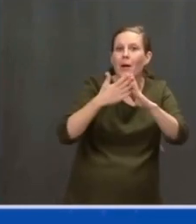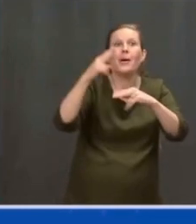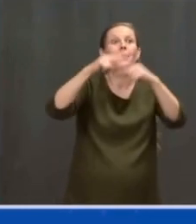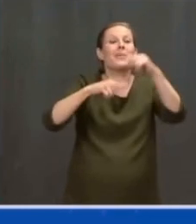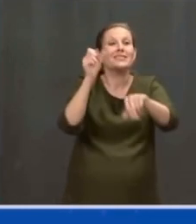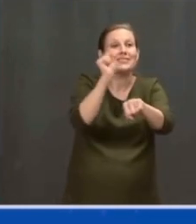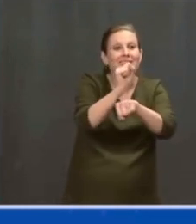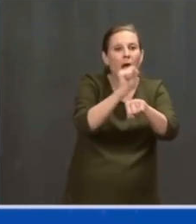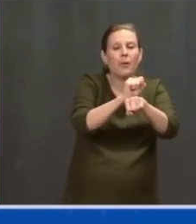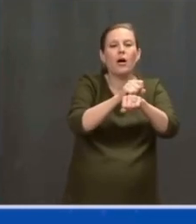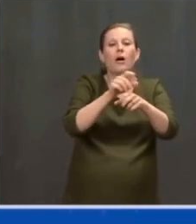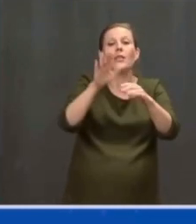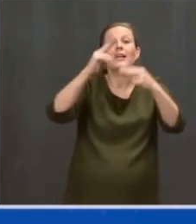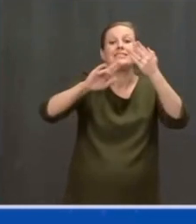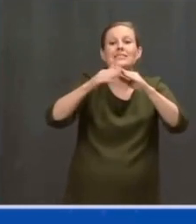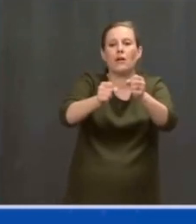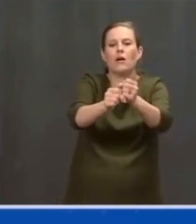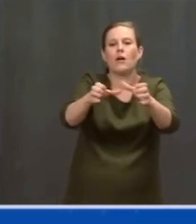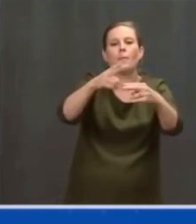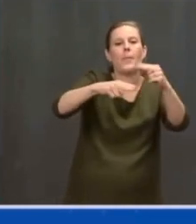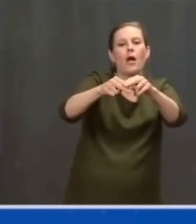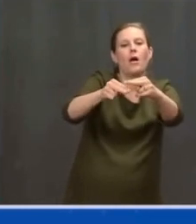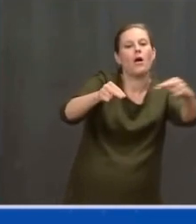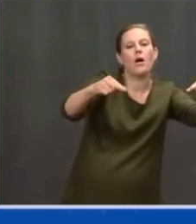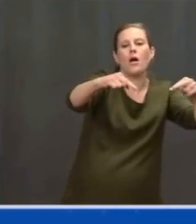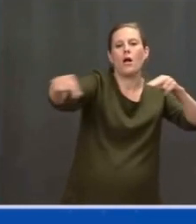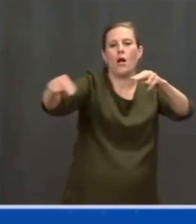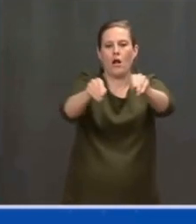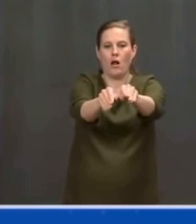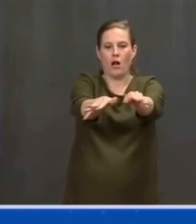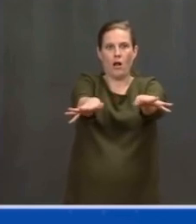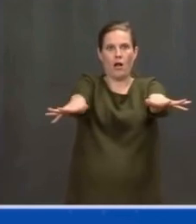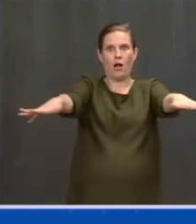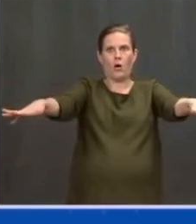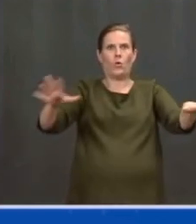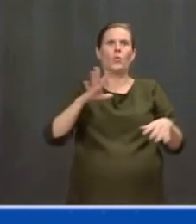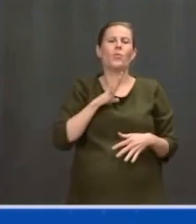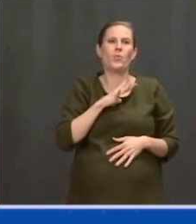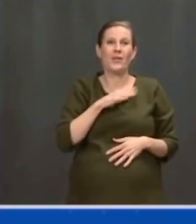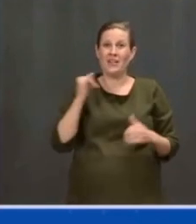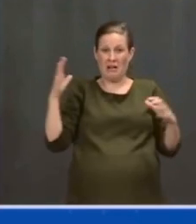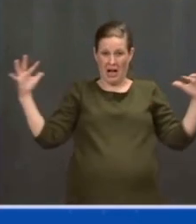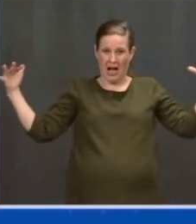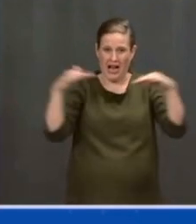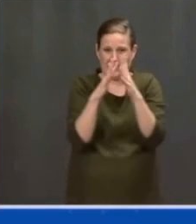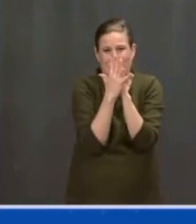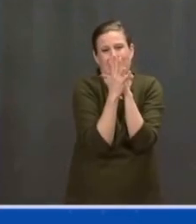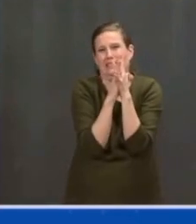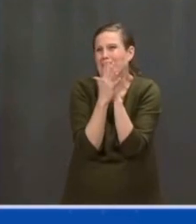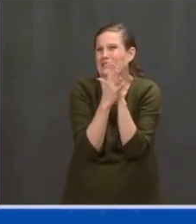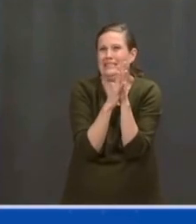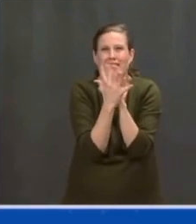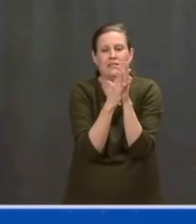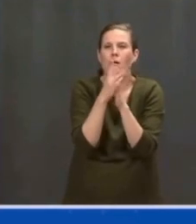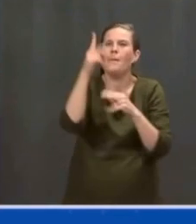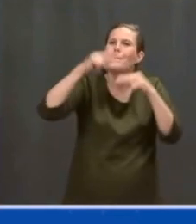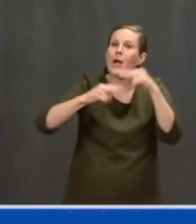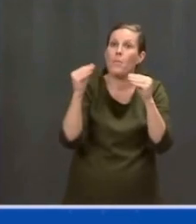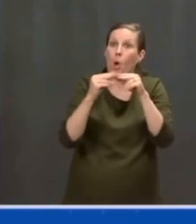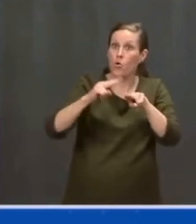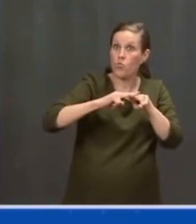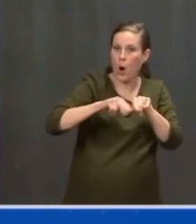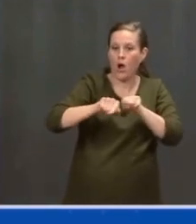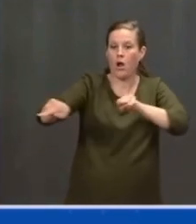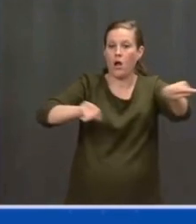days. It'll reduce the bottlenecks of commerce at our ports and our airports. The American